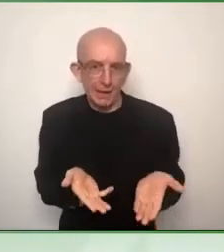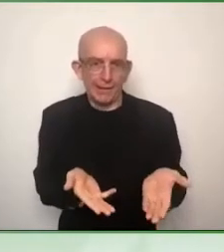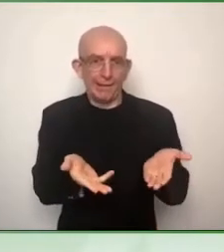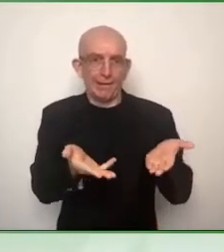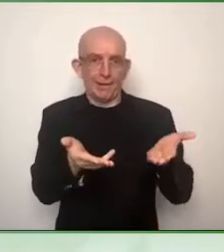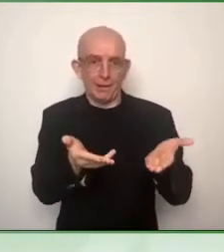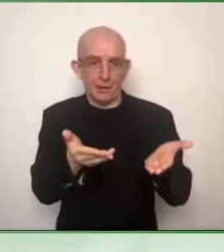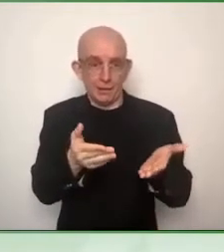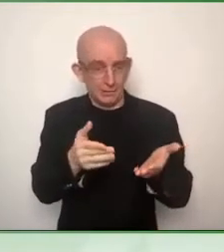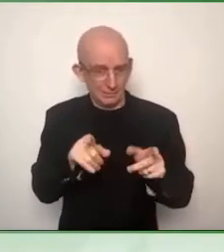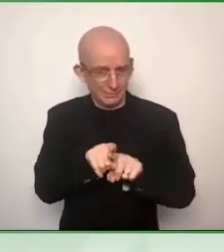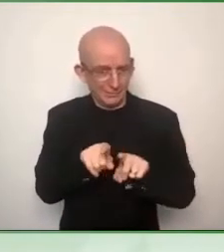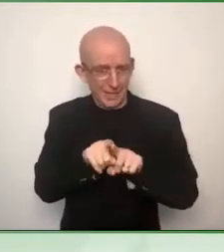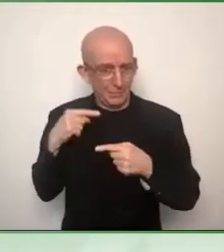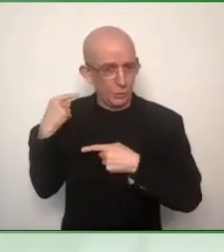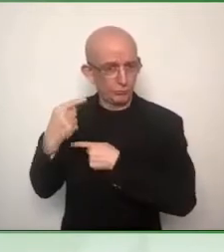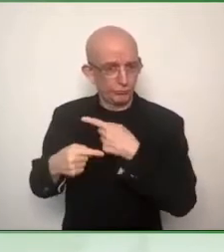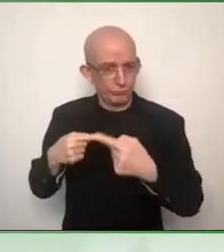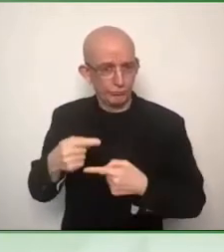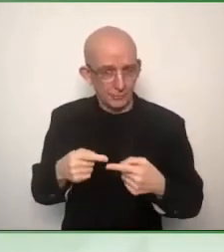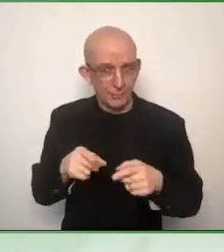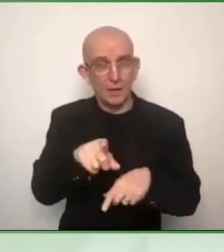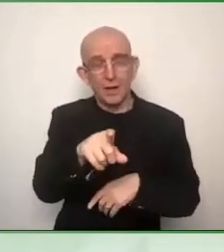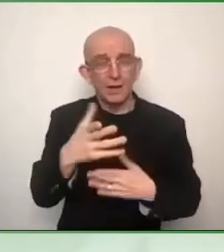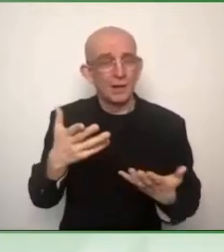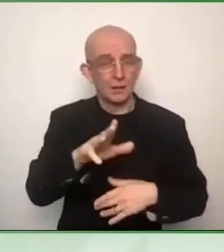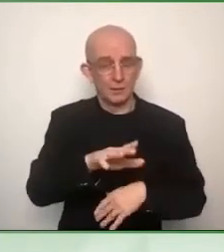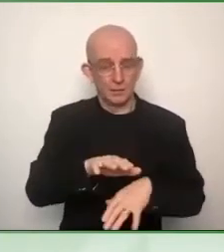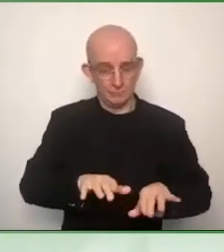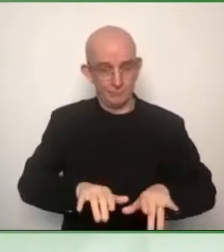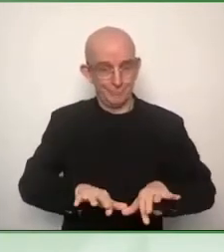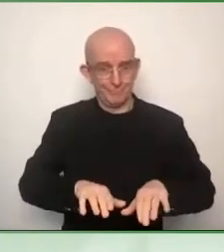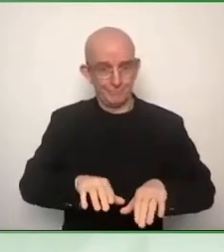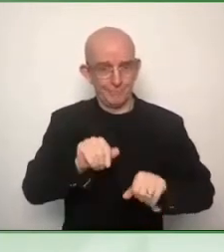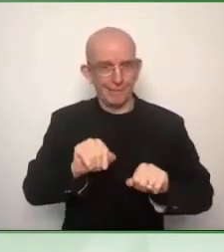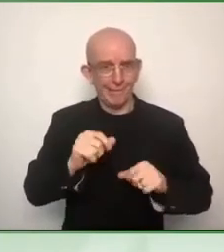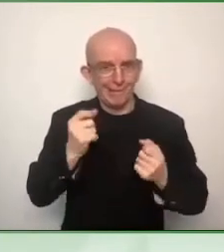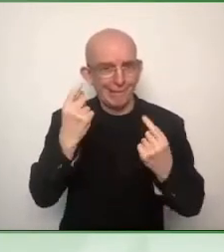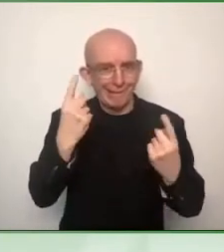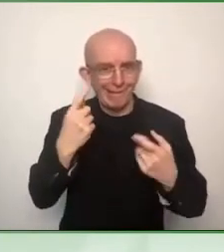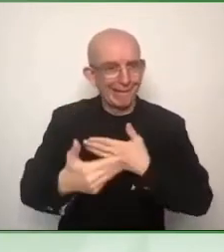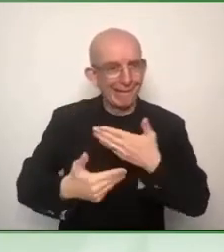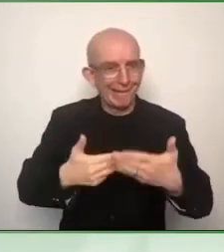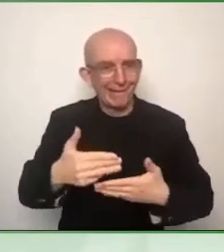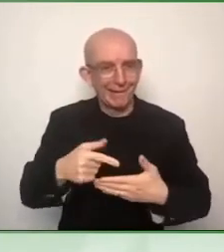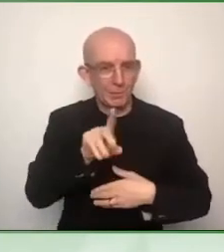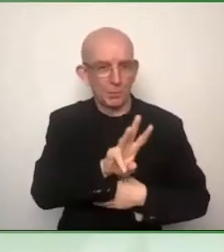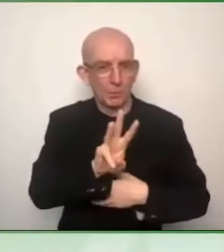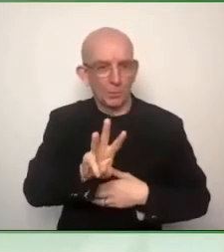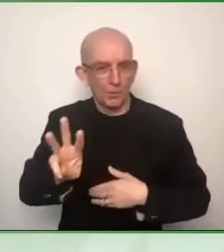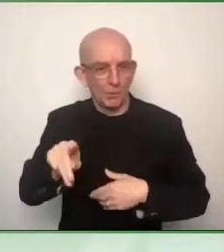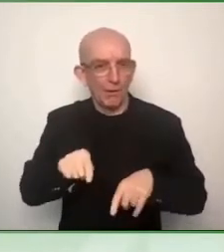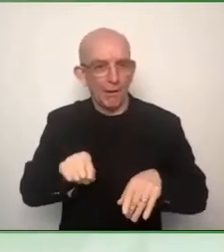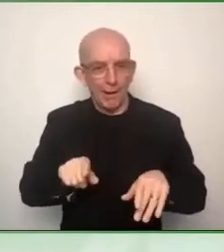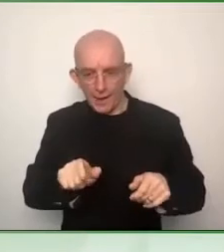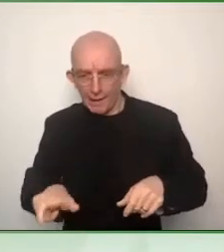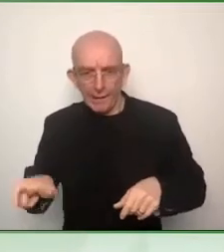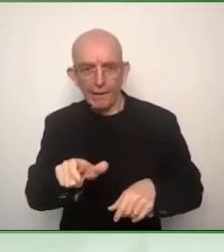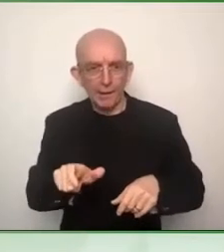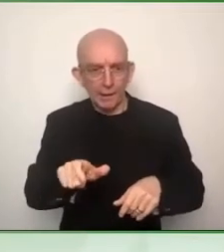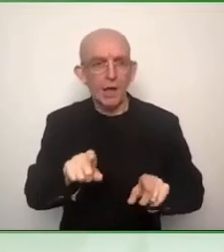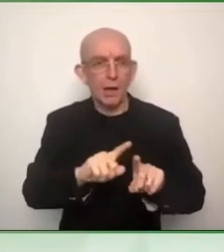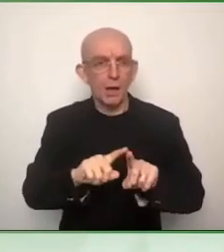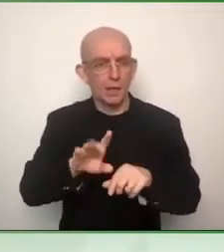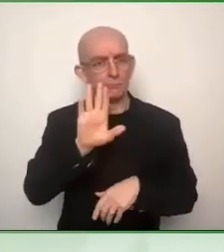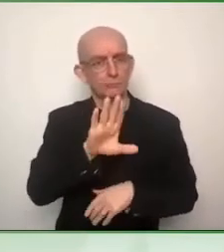addresses areas in the digital domain covered by electronic communications, but also the